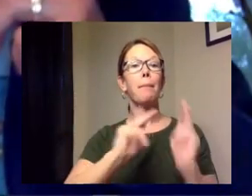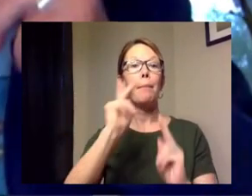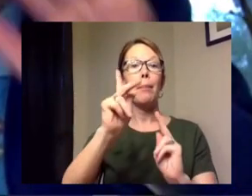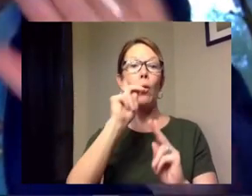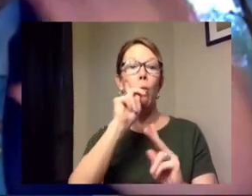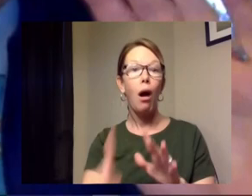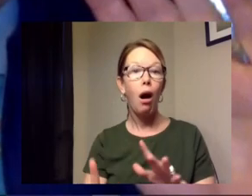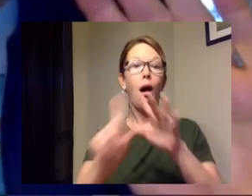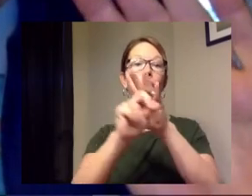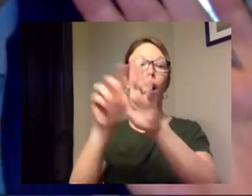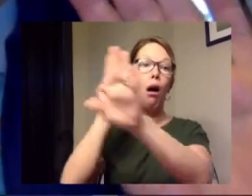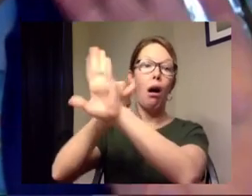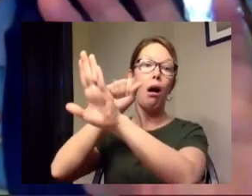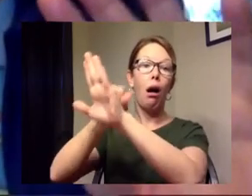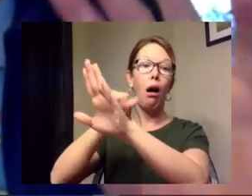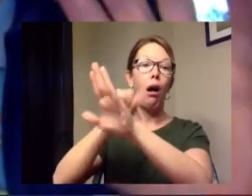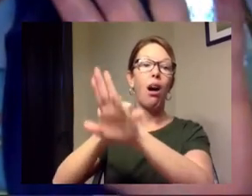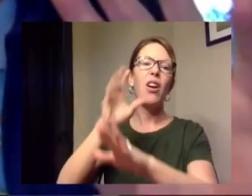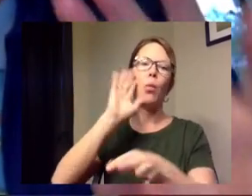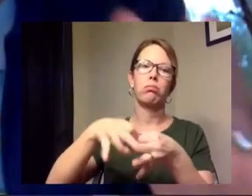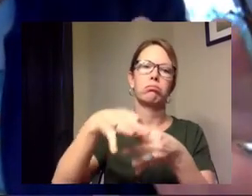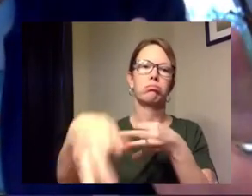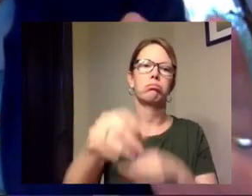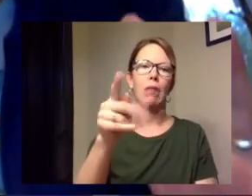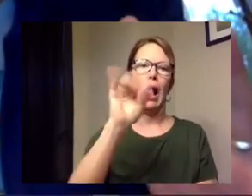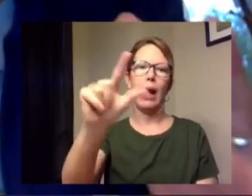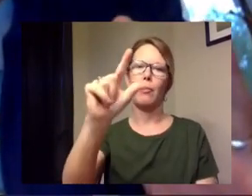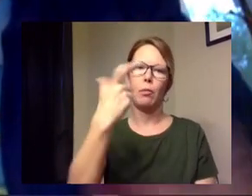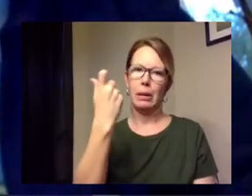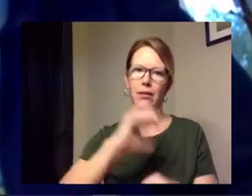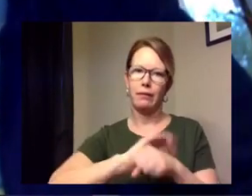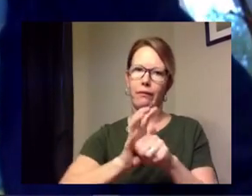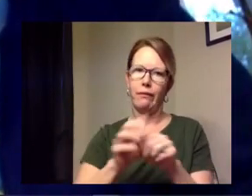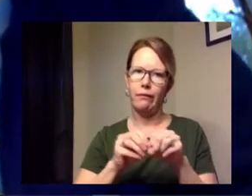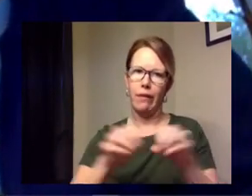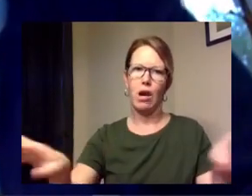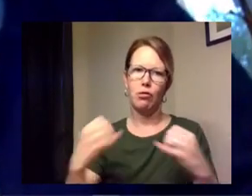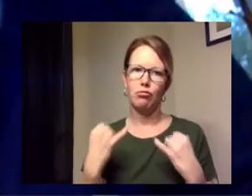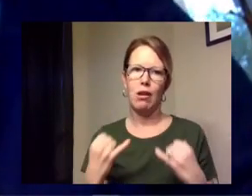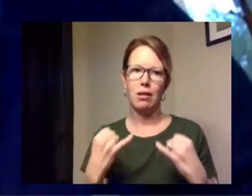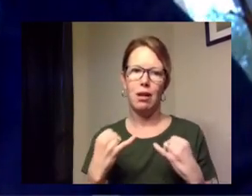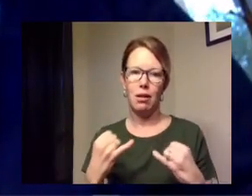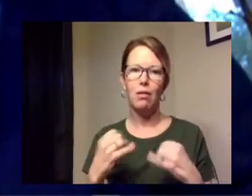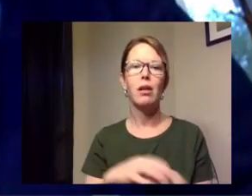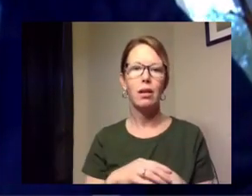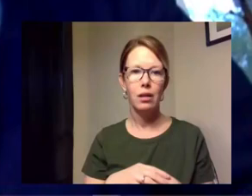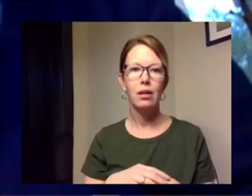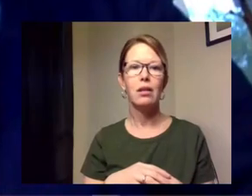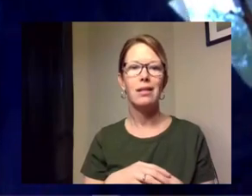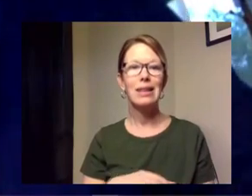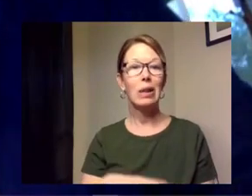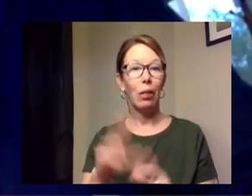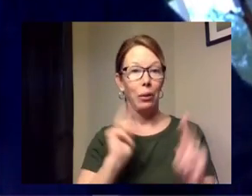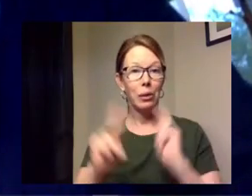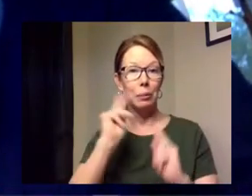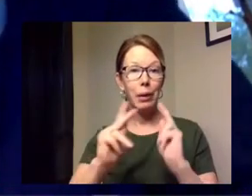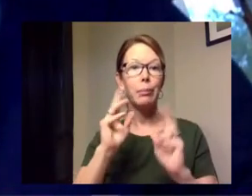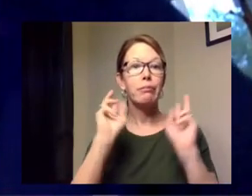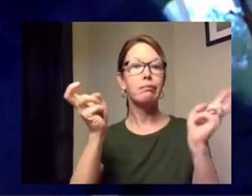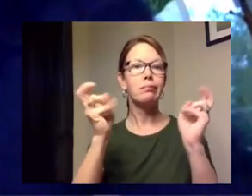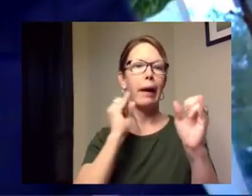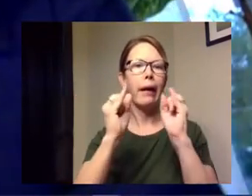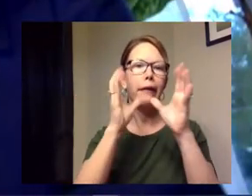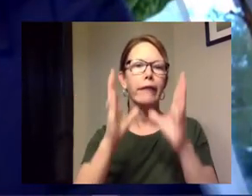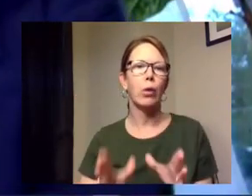that has been pushed back back because of the covet issues so that the the interviewers won't come to your house till